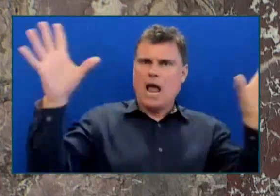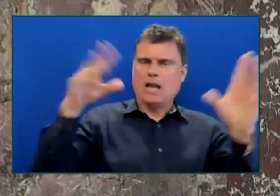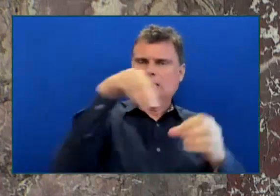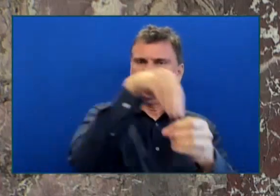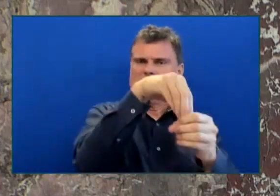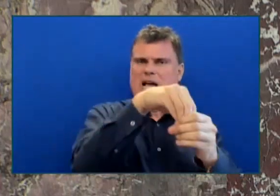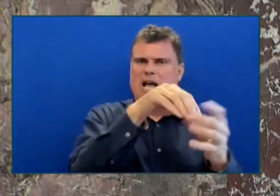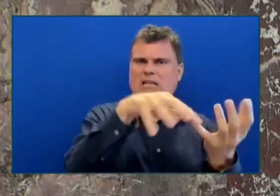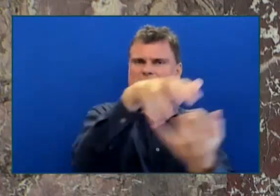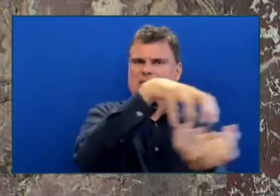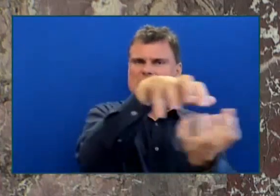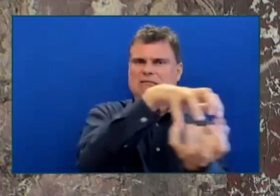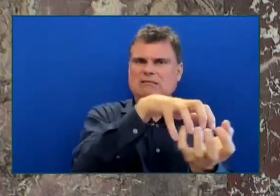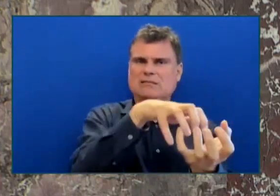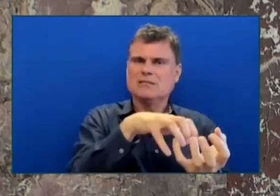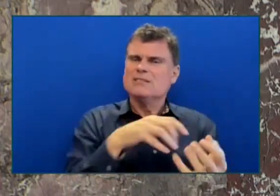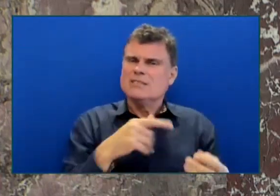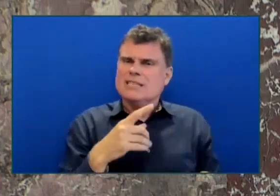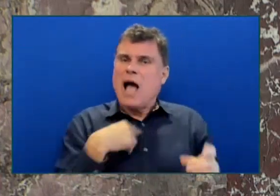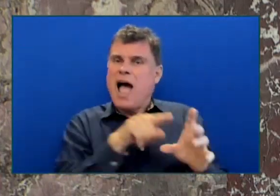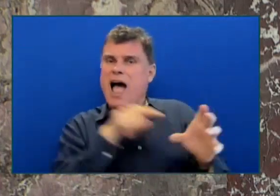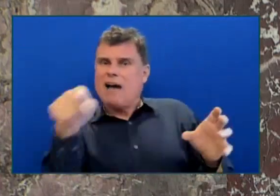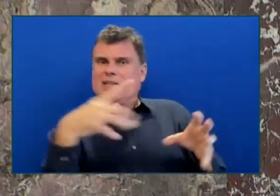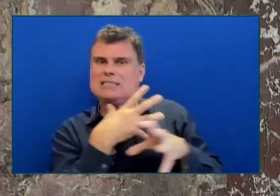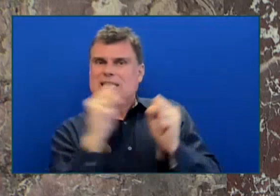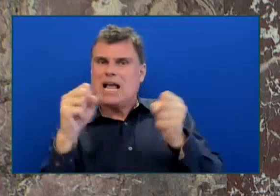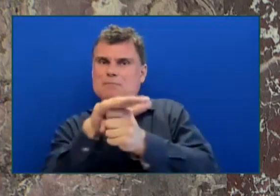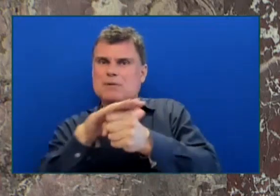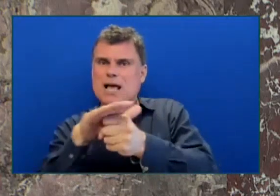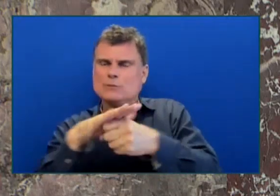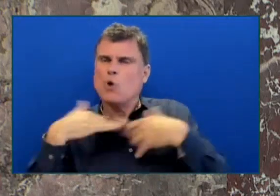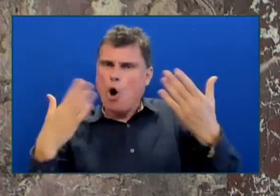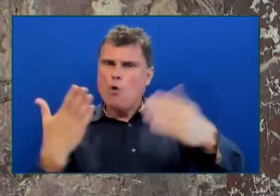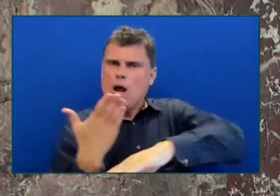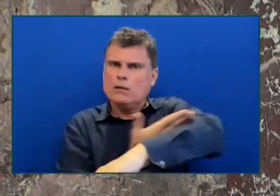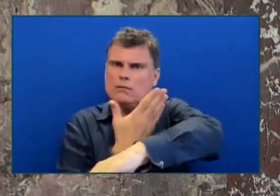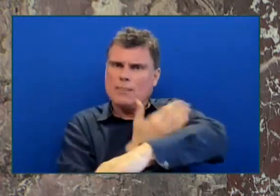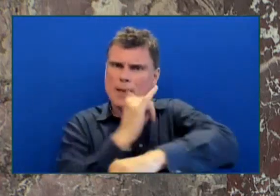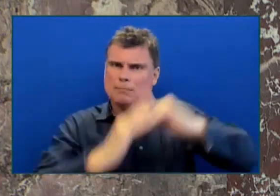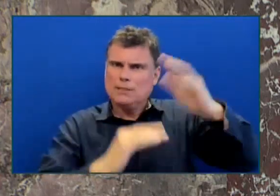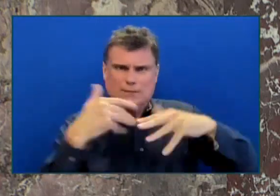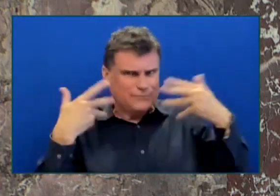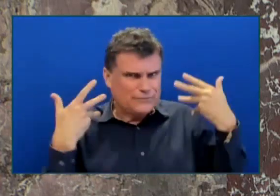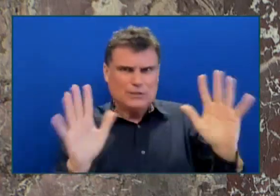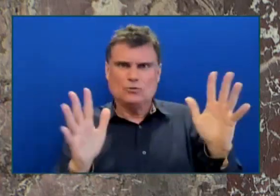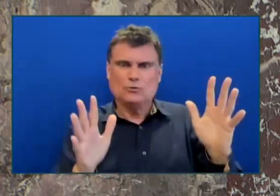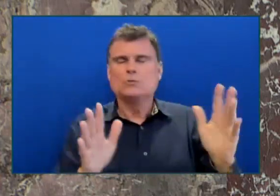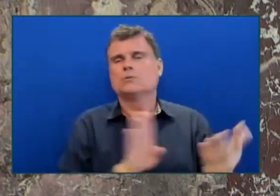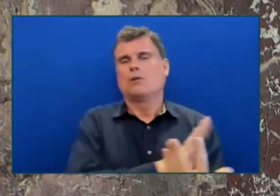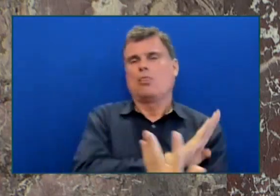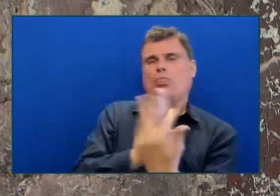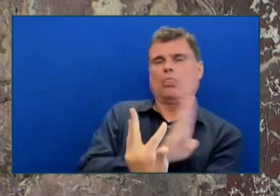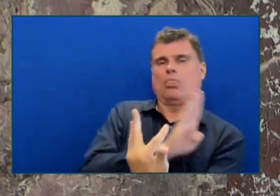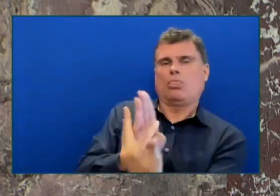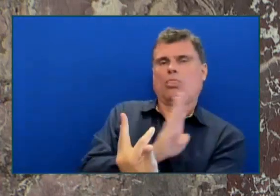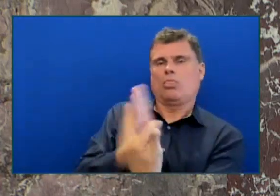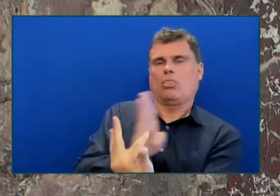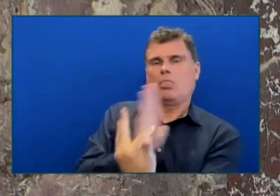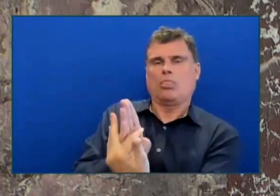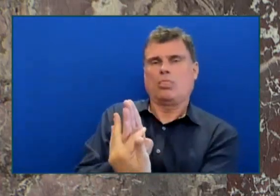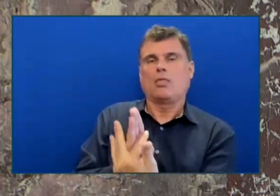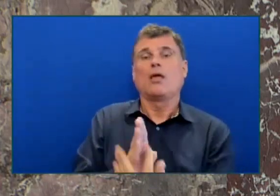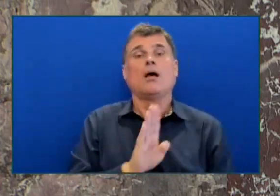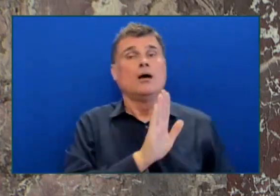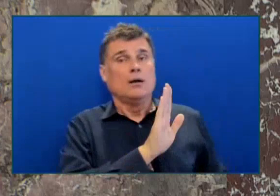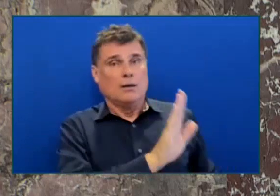But it does not, and it cannot ever excuse The activity of the CEO of BC Housing Shhh, members, members That